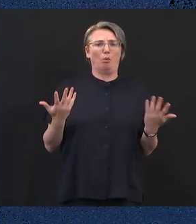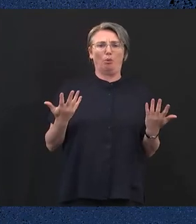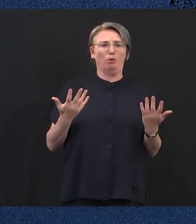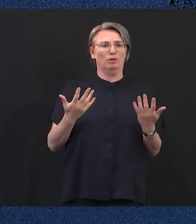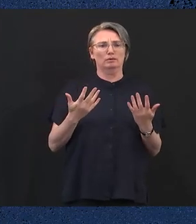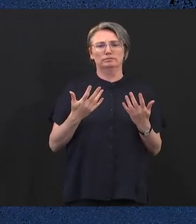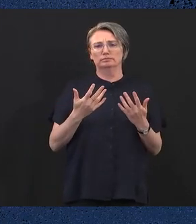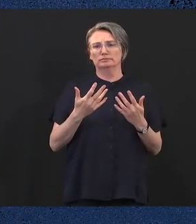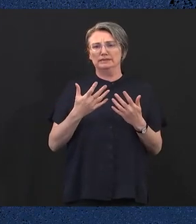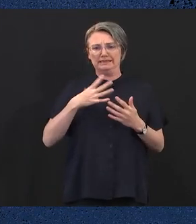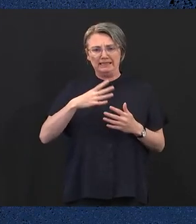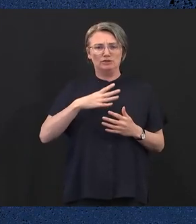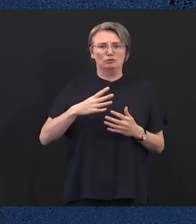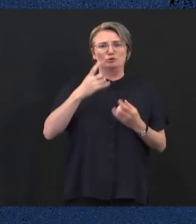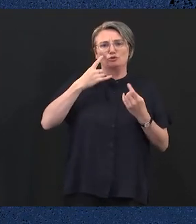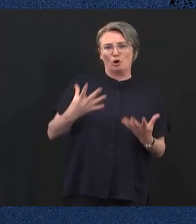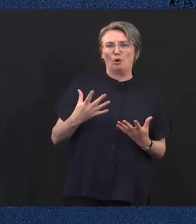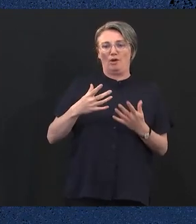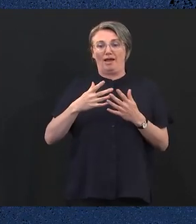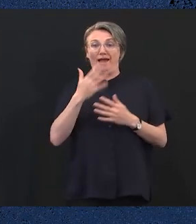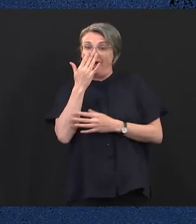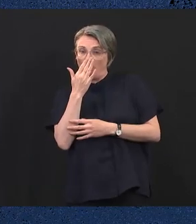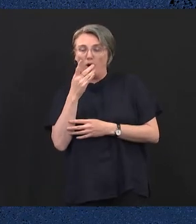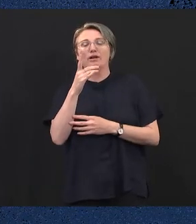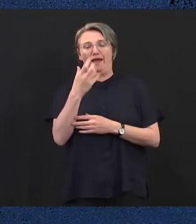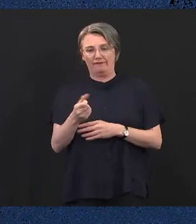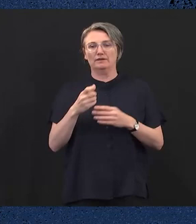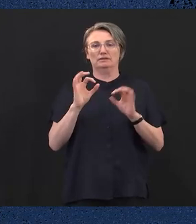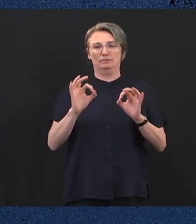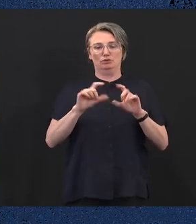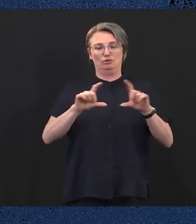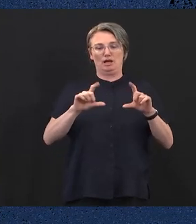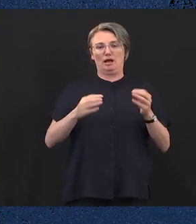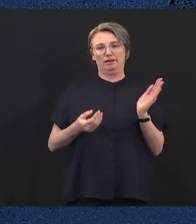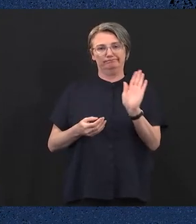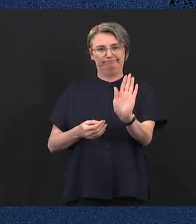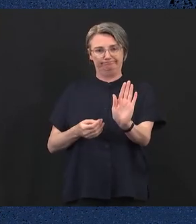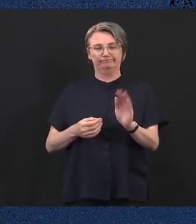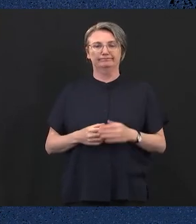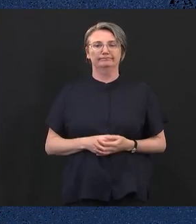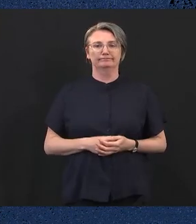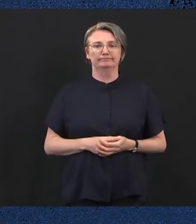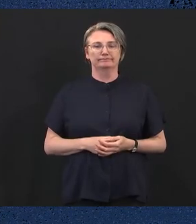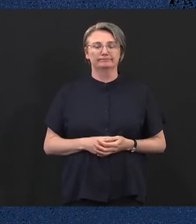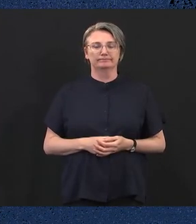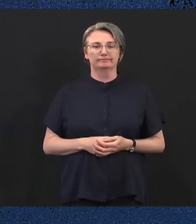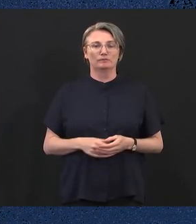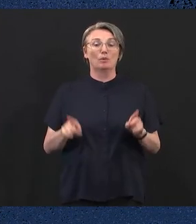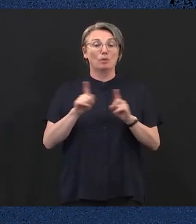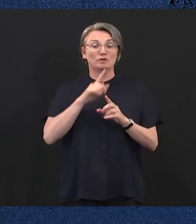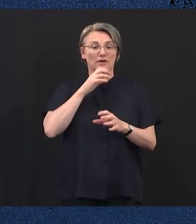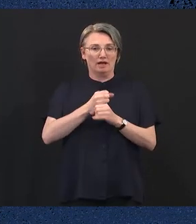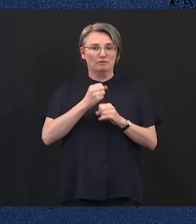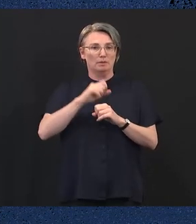for them to carry ID can do so. The government will also undertake a review of current eligibility processes for